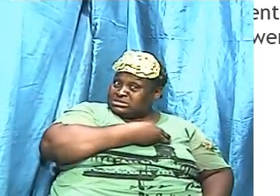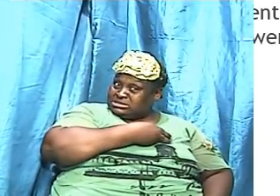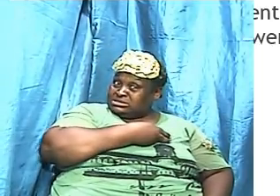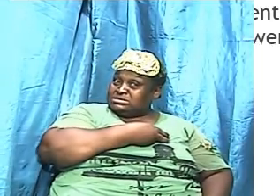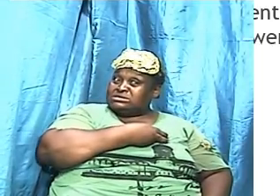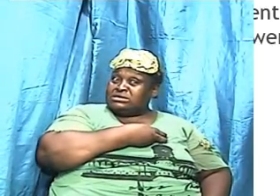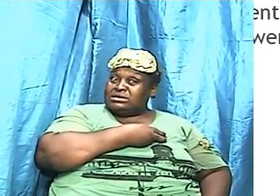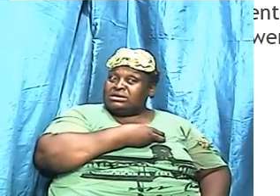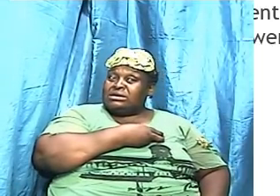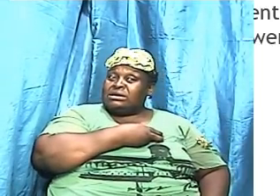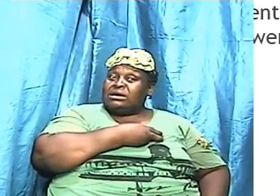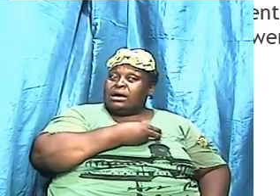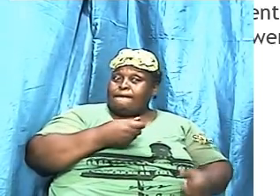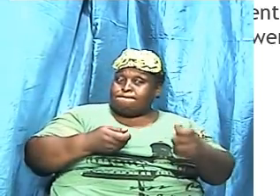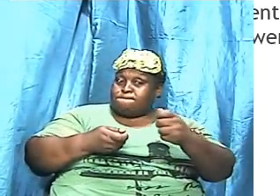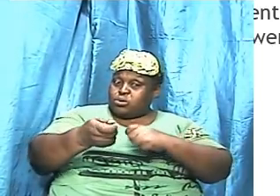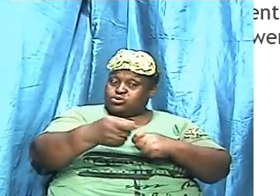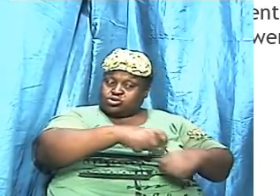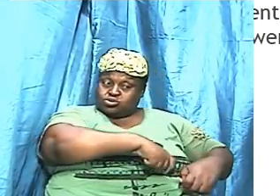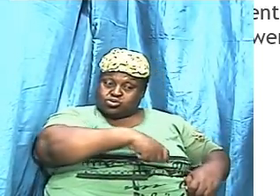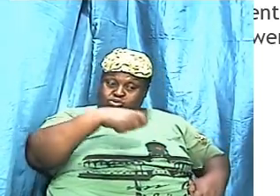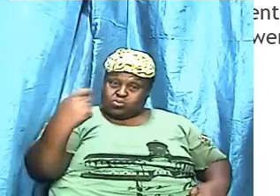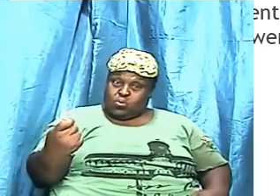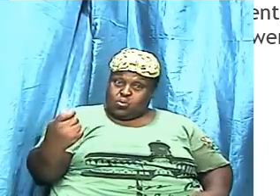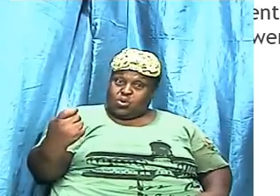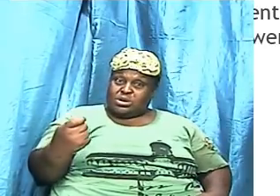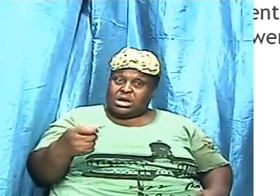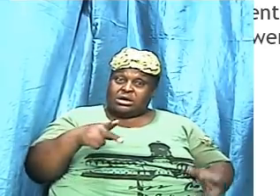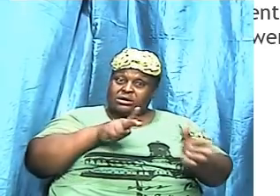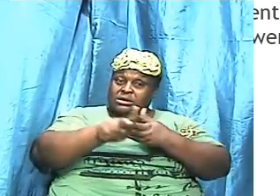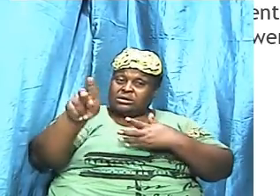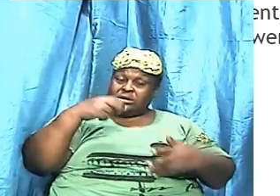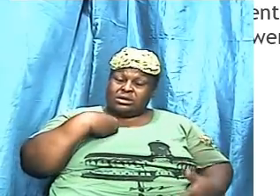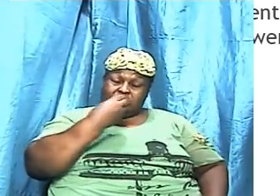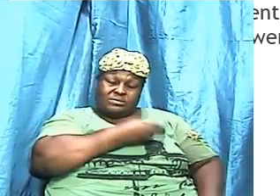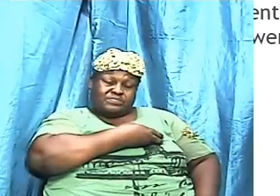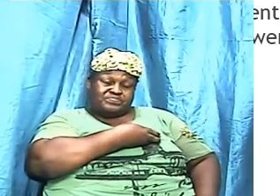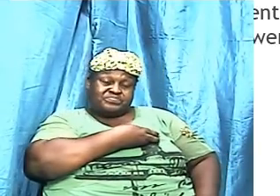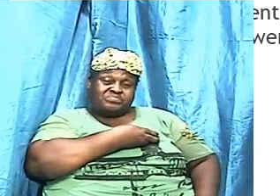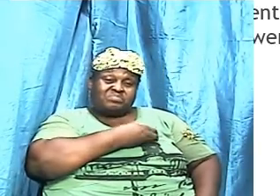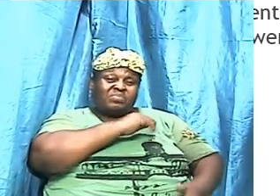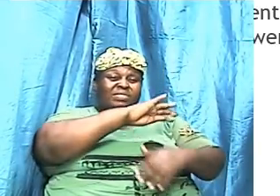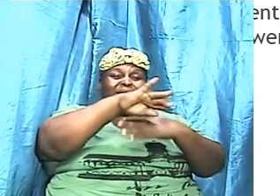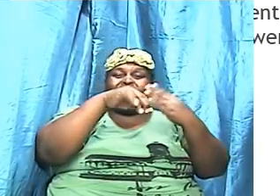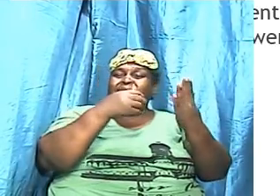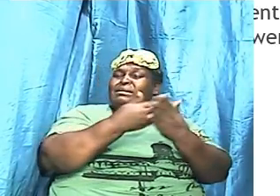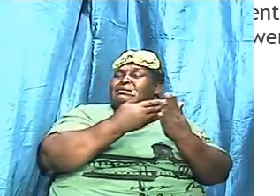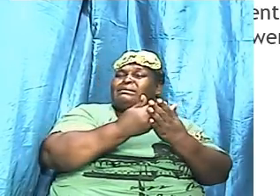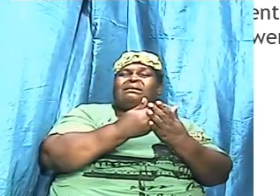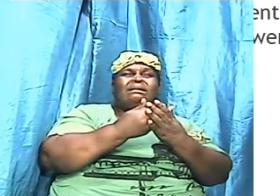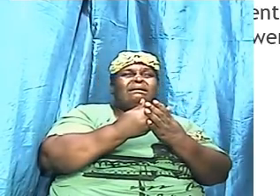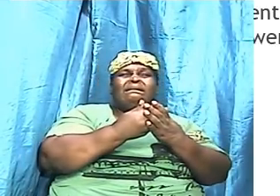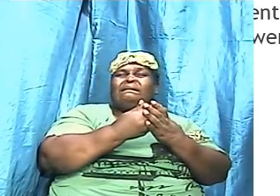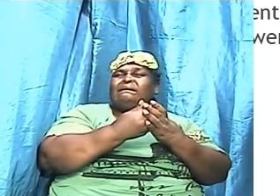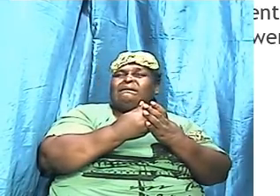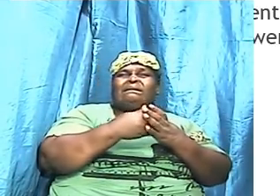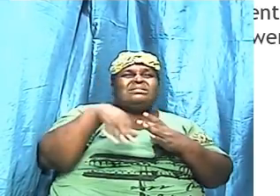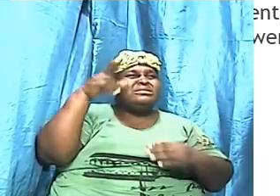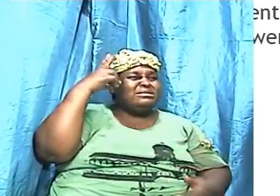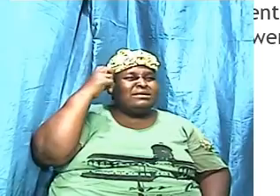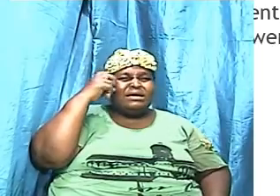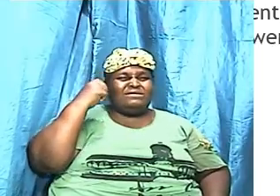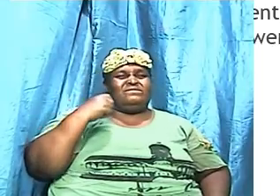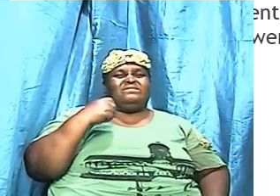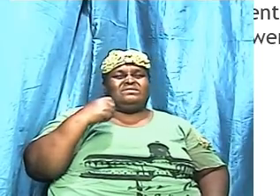push his sword inside of us and to kill us. And all that he has been doing over time is to make sure